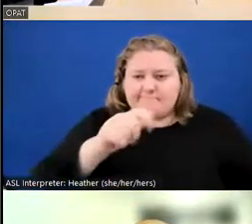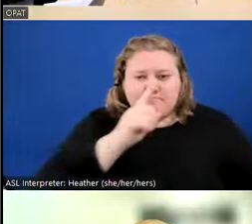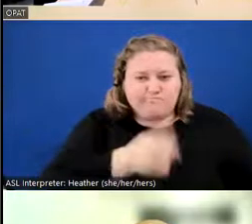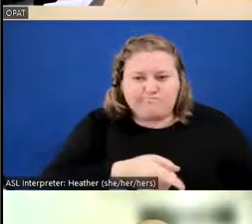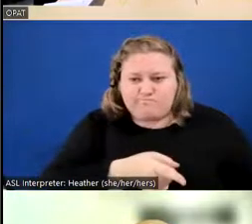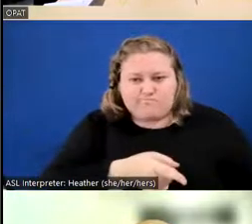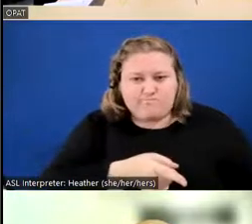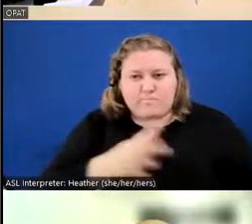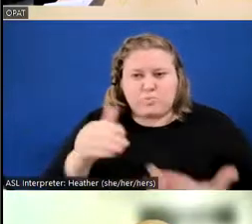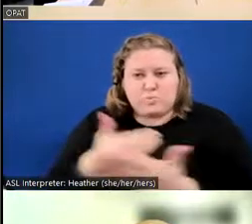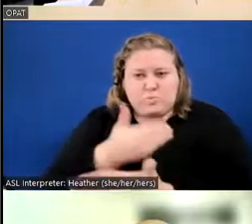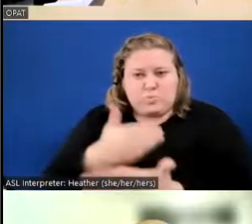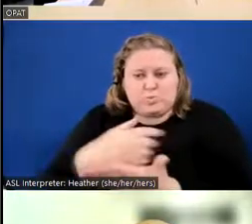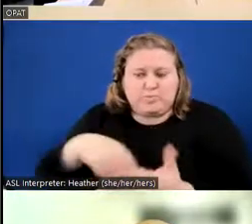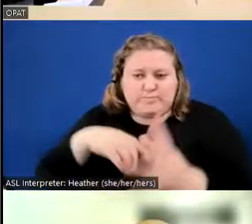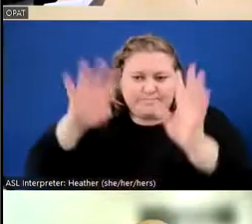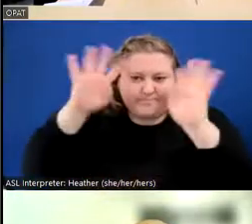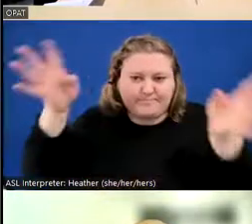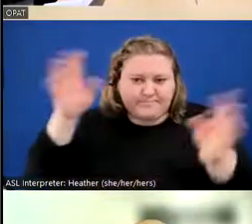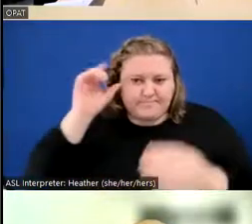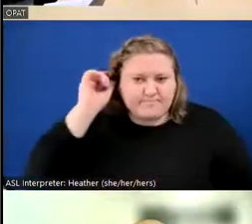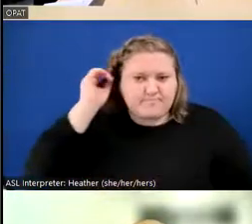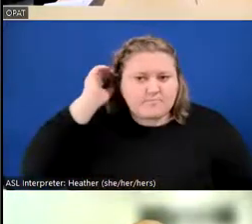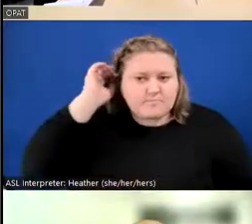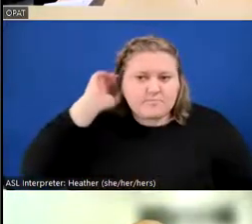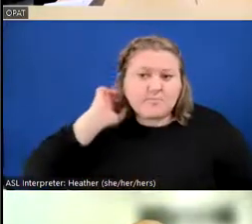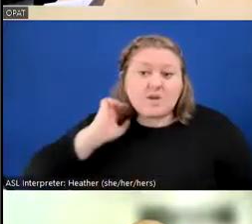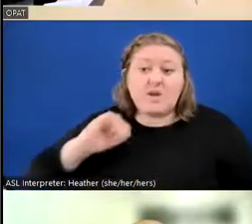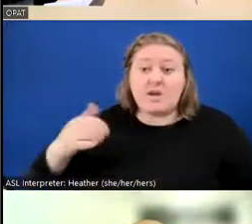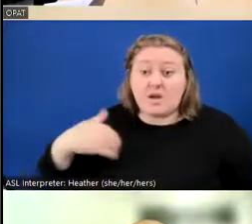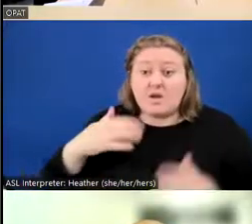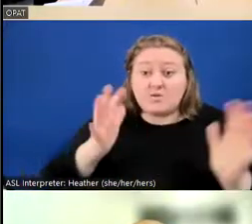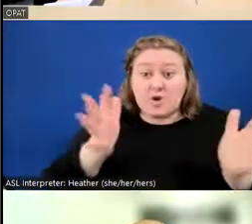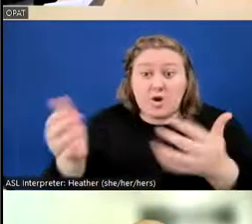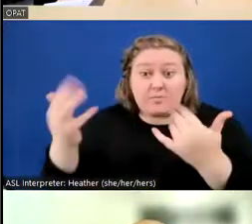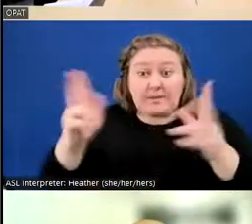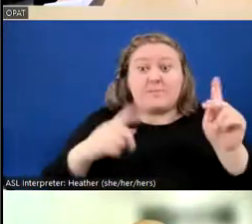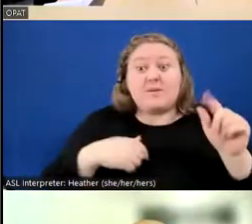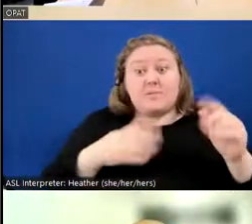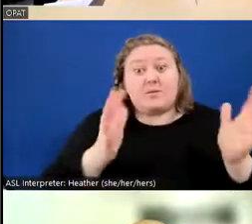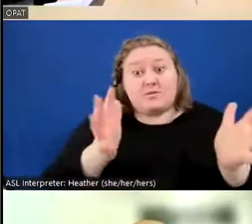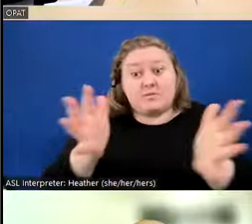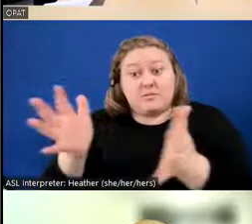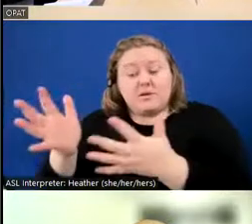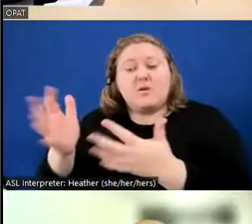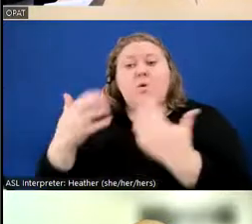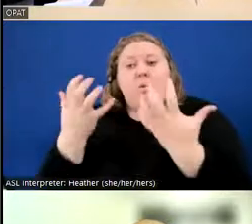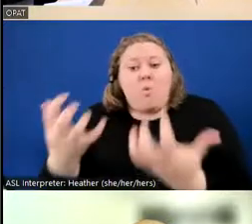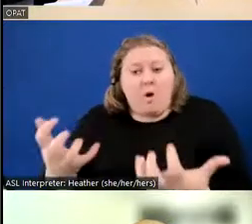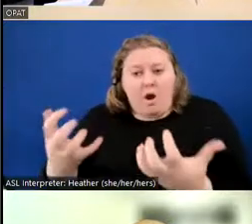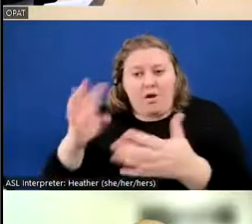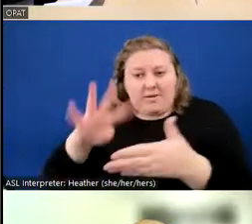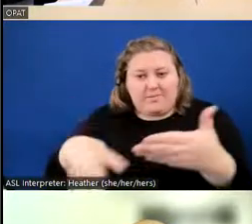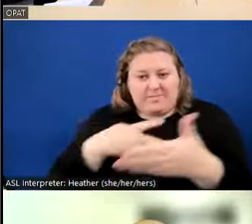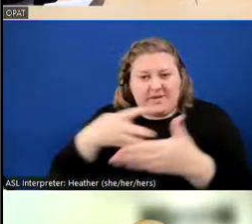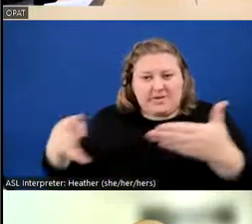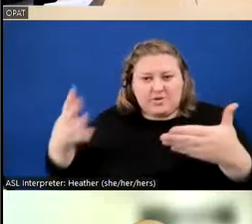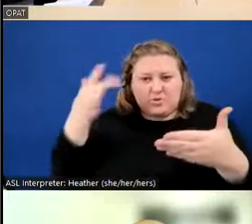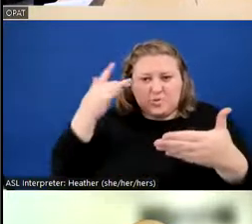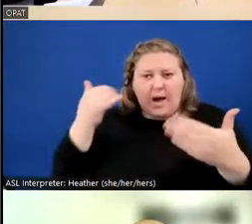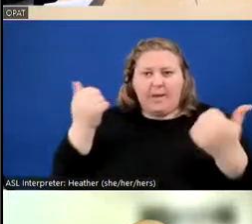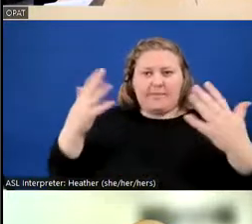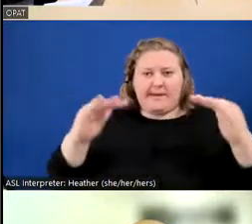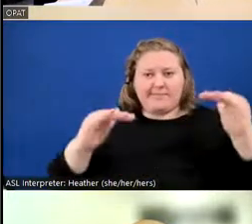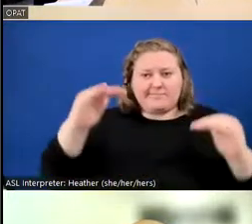has not. My understanding from talking to a lot of people, the reason why they want a matrix is because there's been a lot of disparity